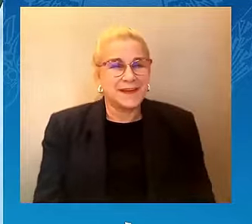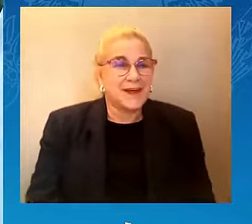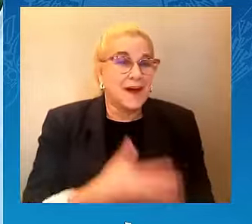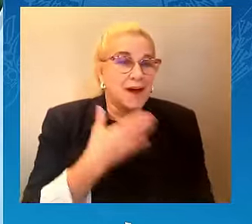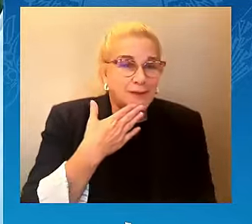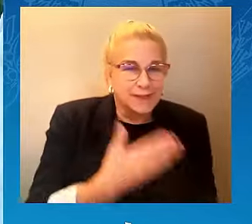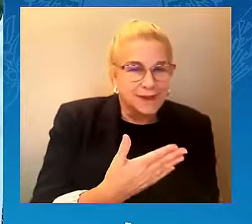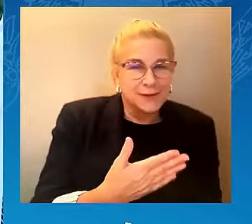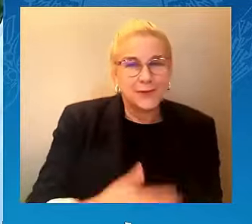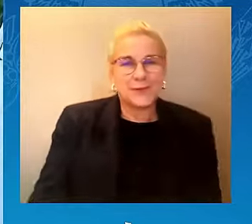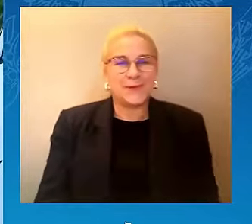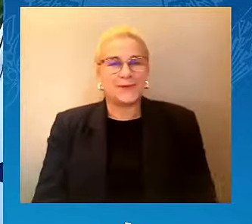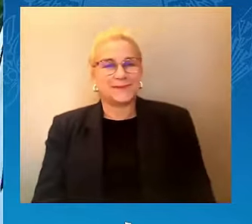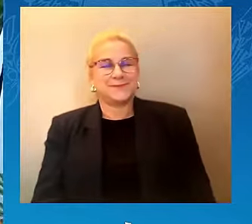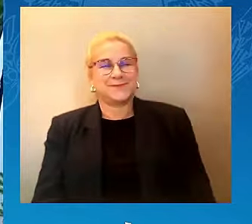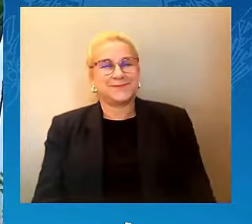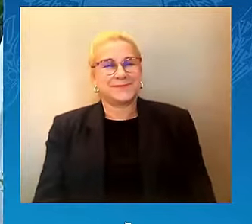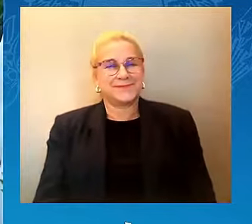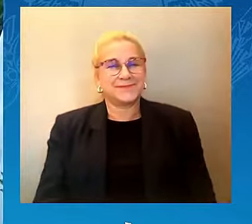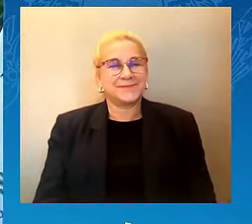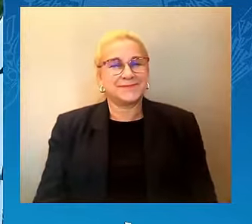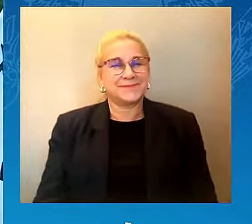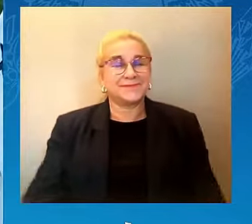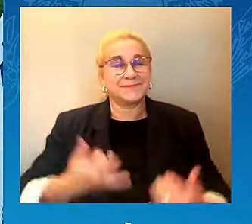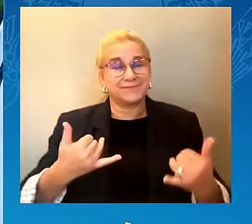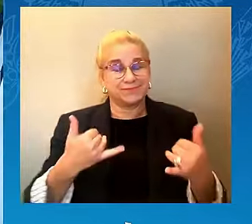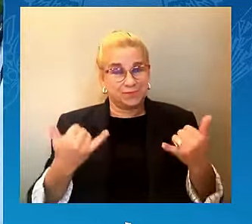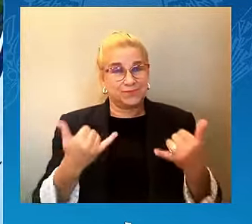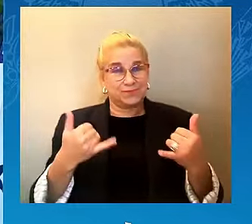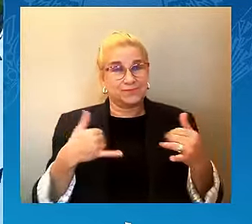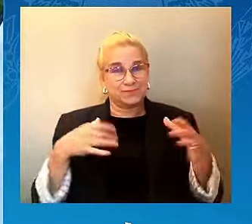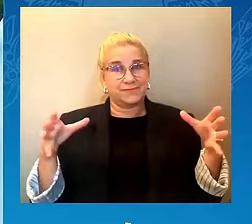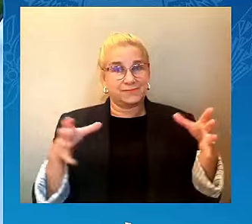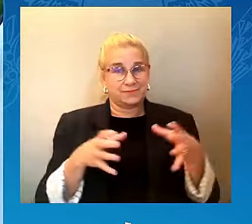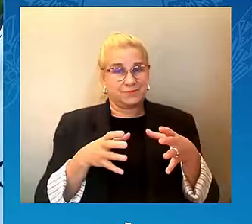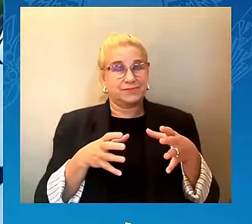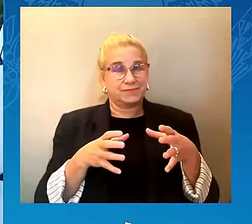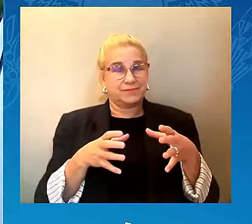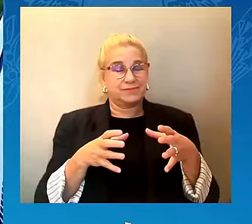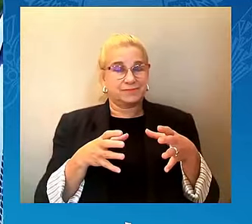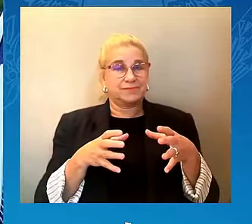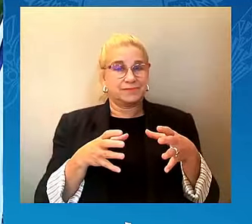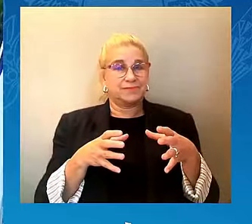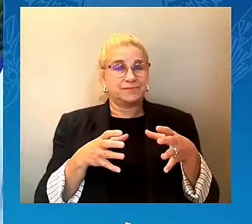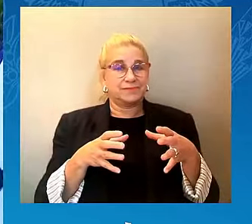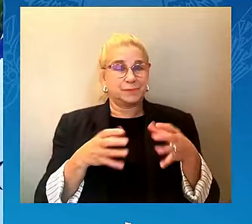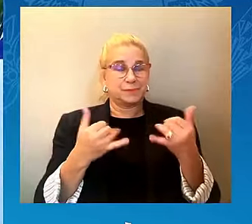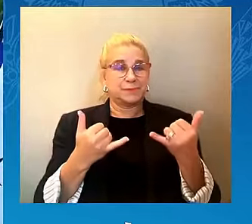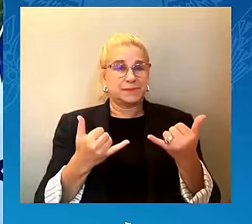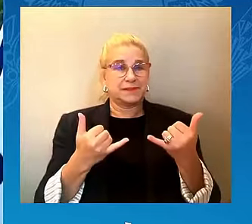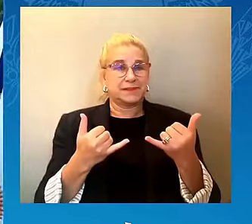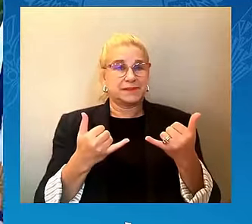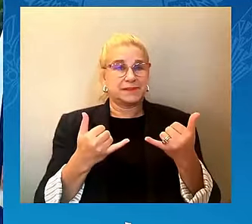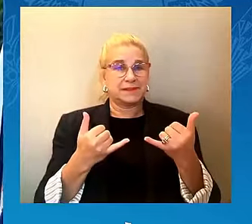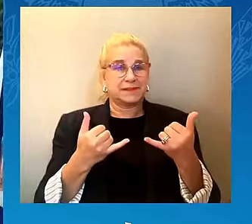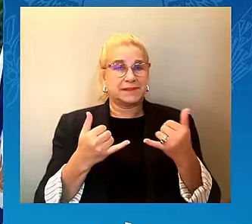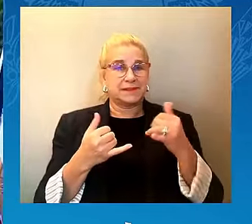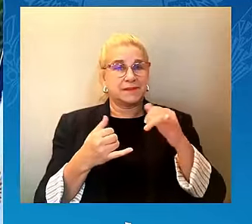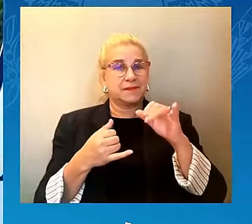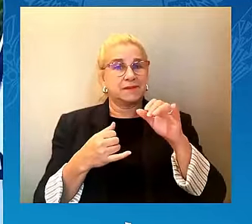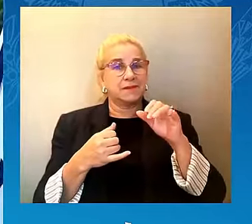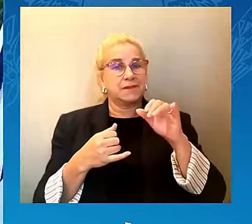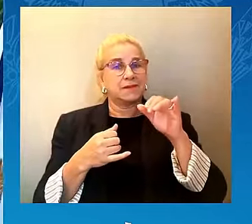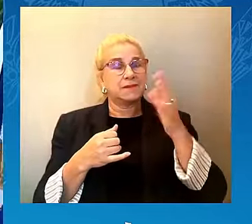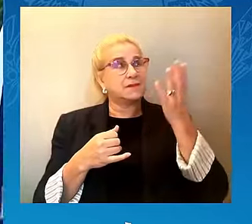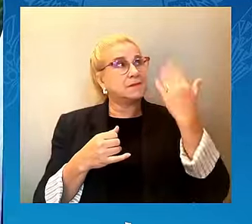As we gather here today on what was the deadliest day for Jewish people since the Holocaust, I am